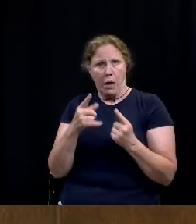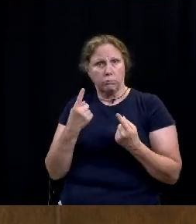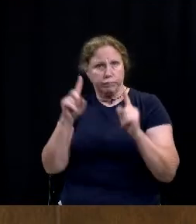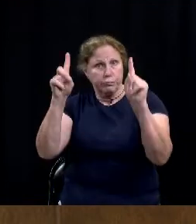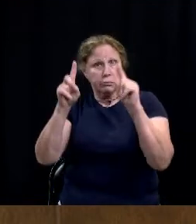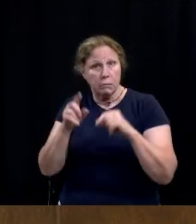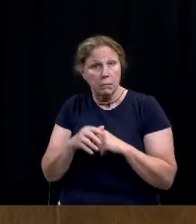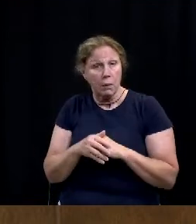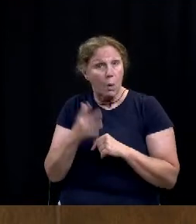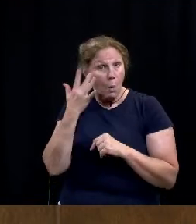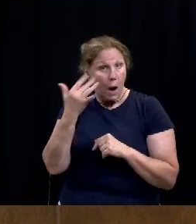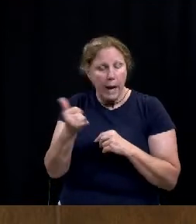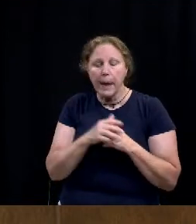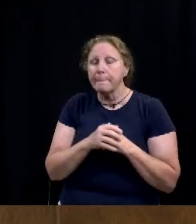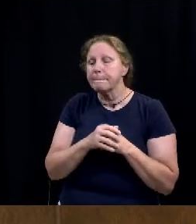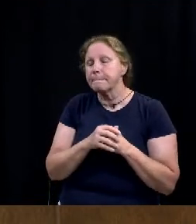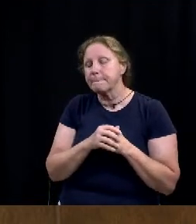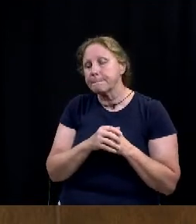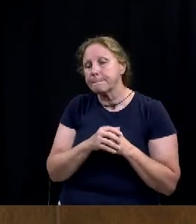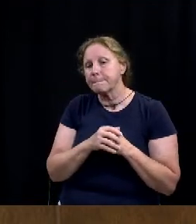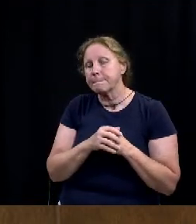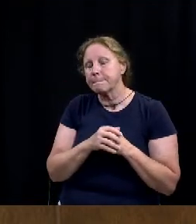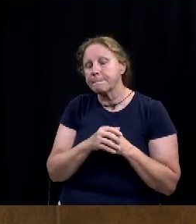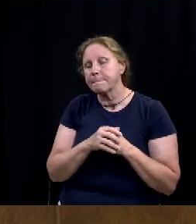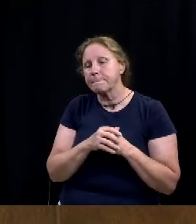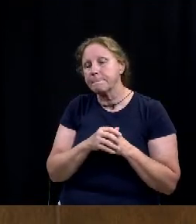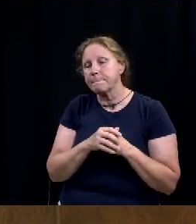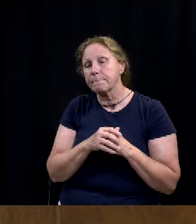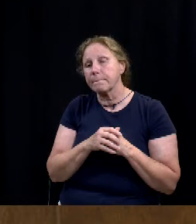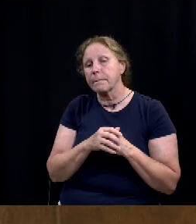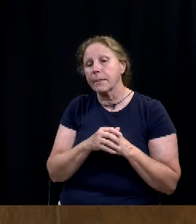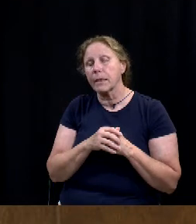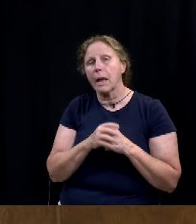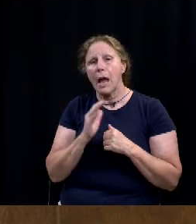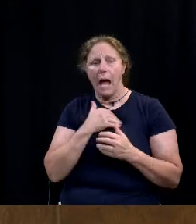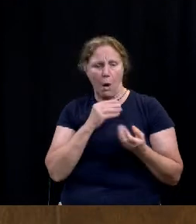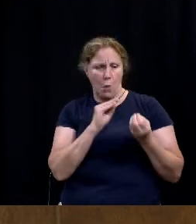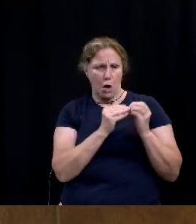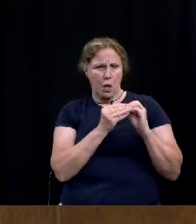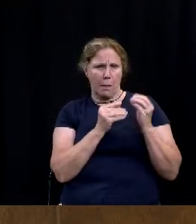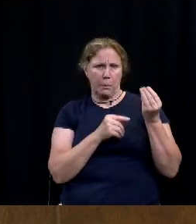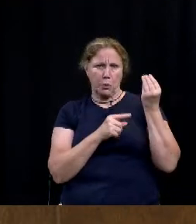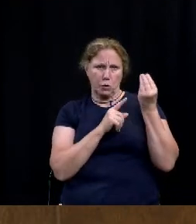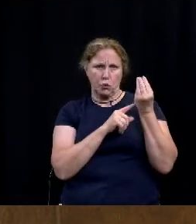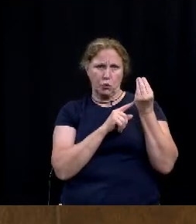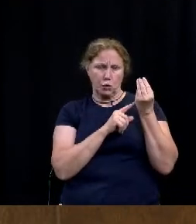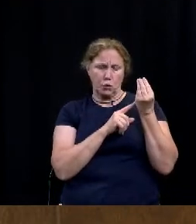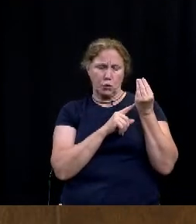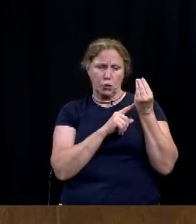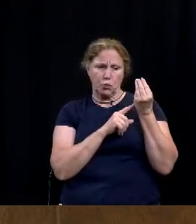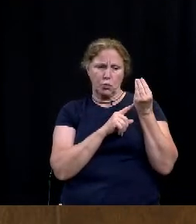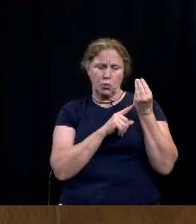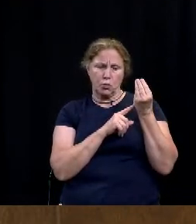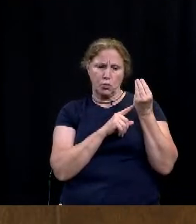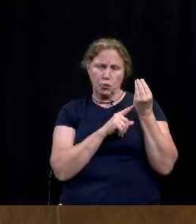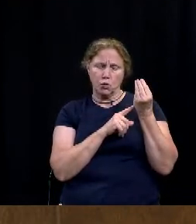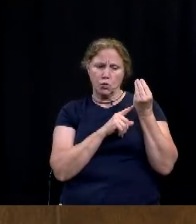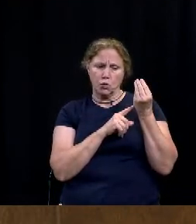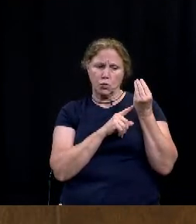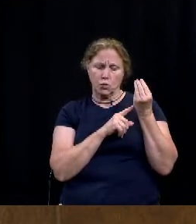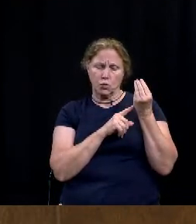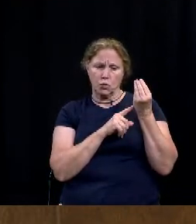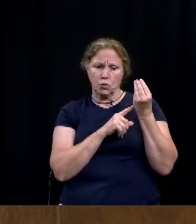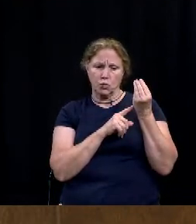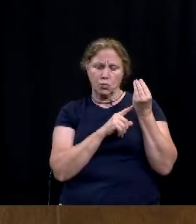what what our homicide numbers you know that's that's the actual